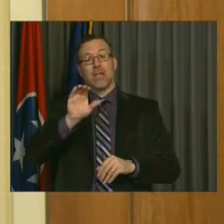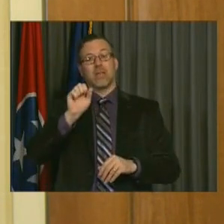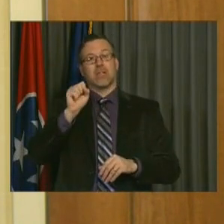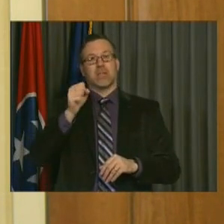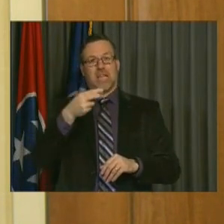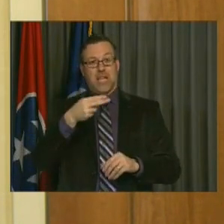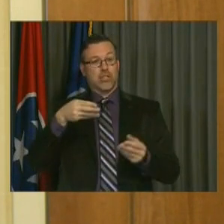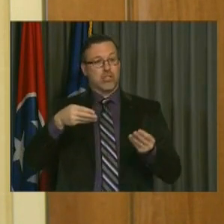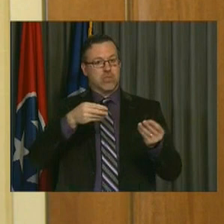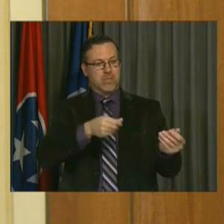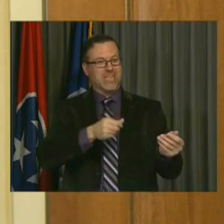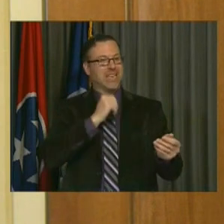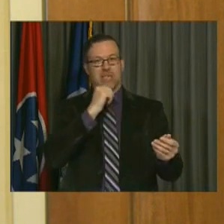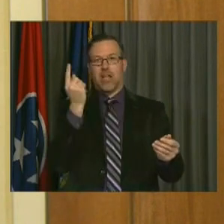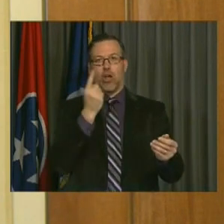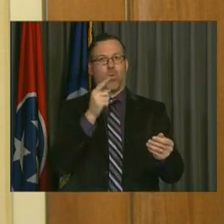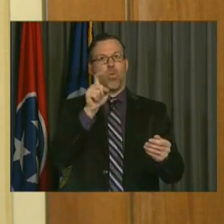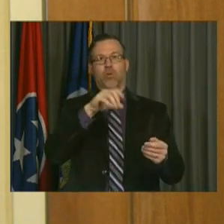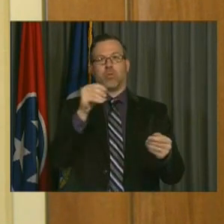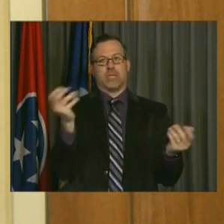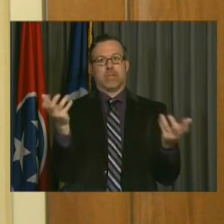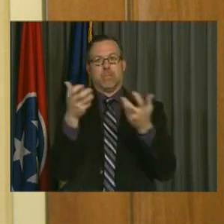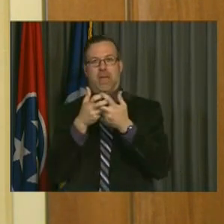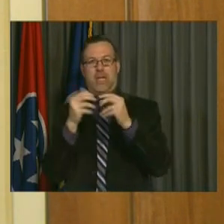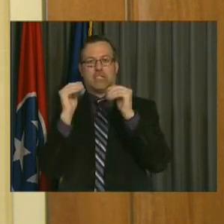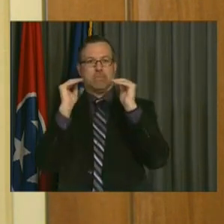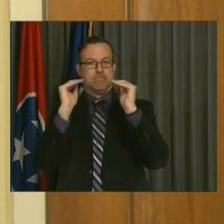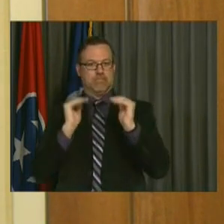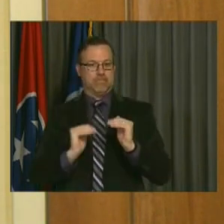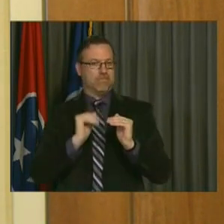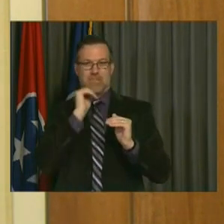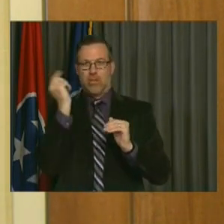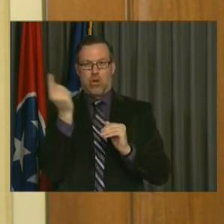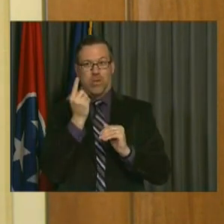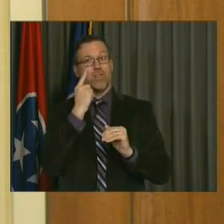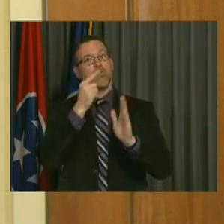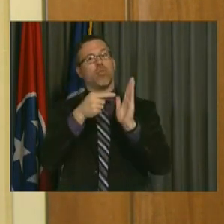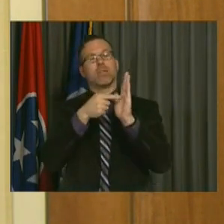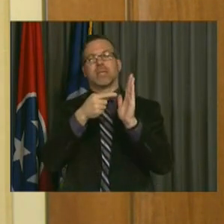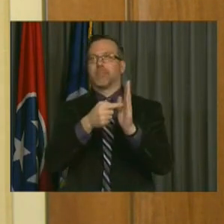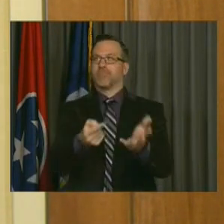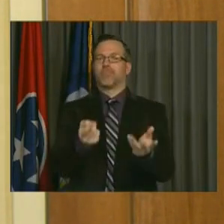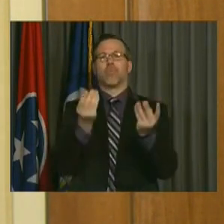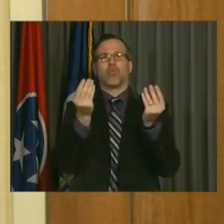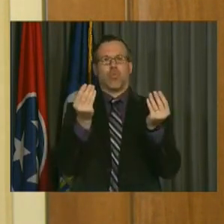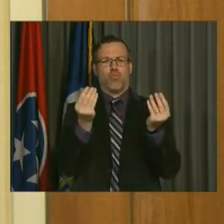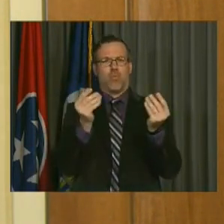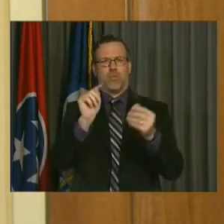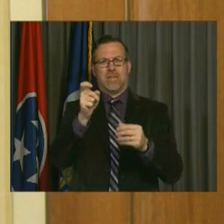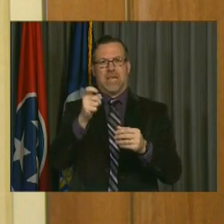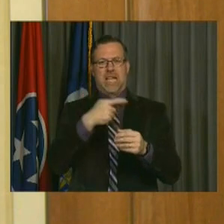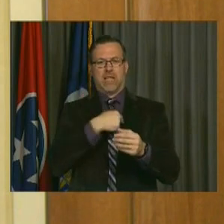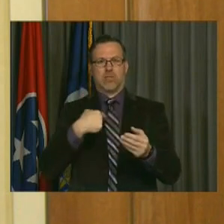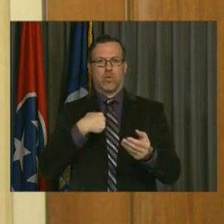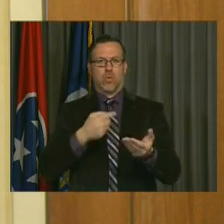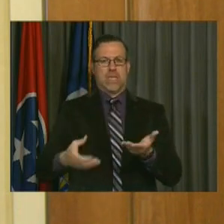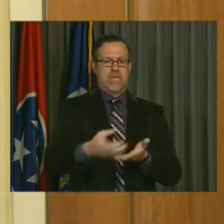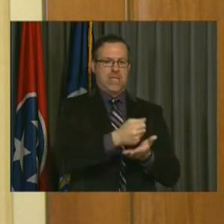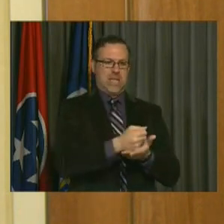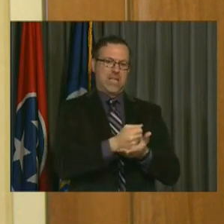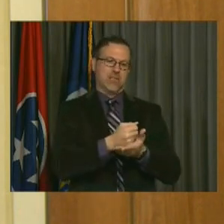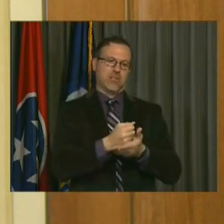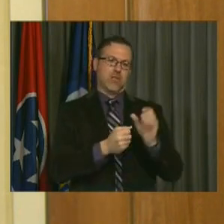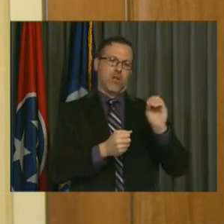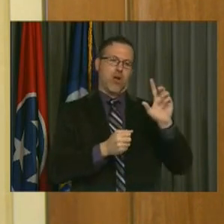budgeted spending. For example, our property taxes are collected between October and February.